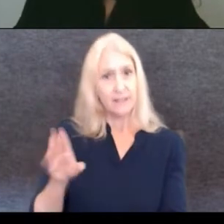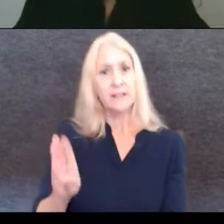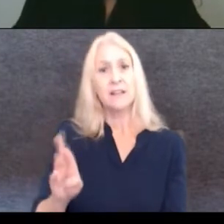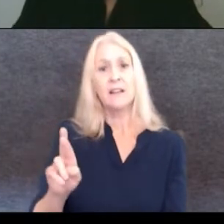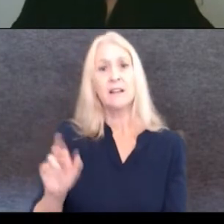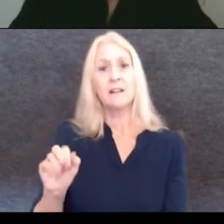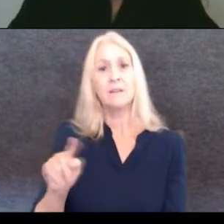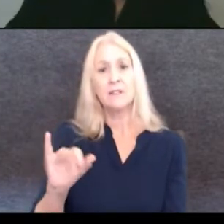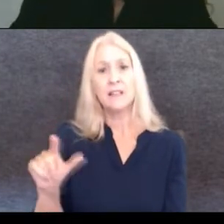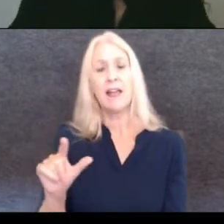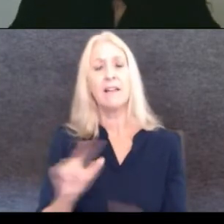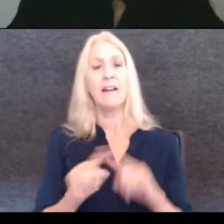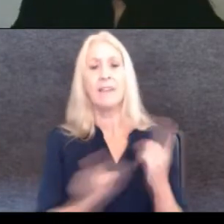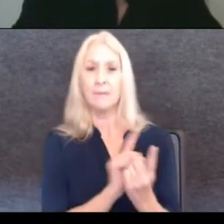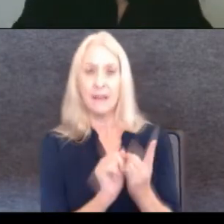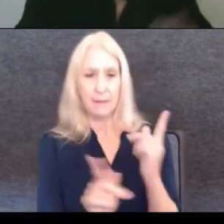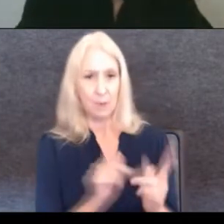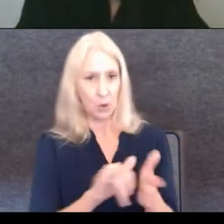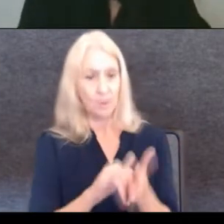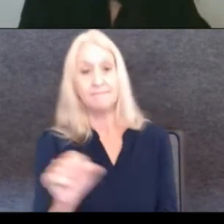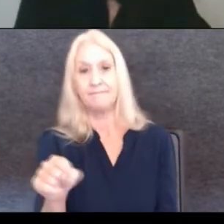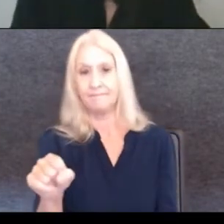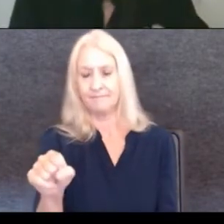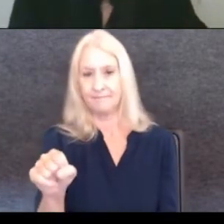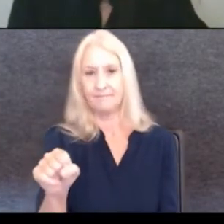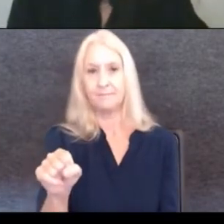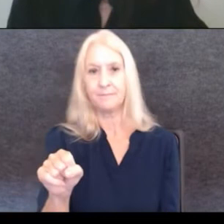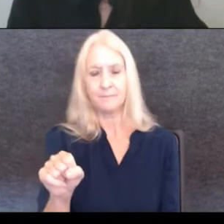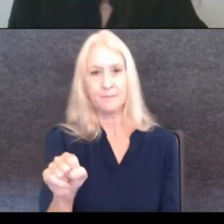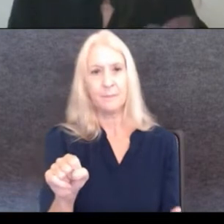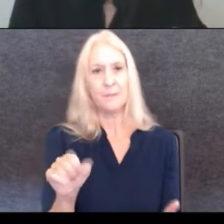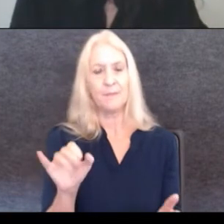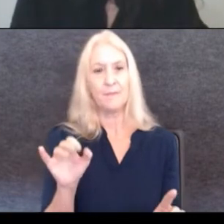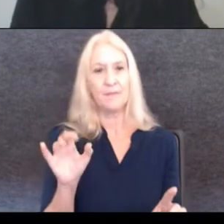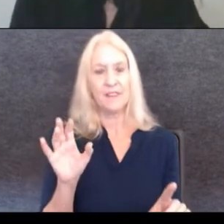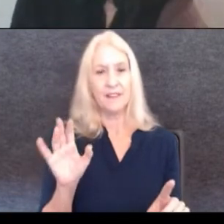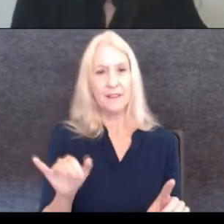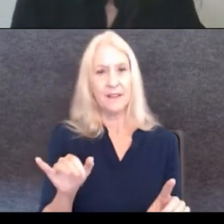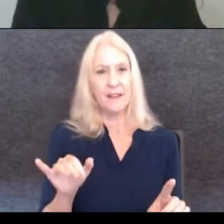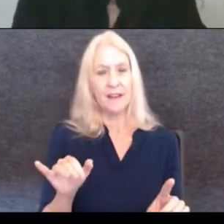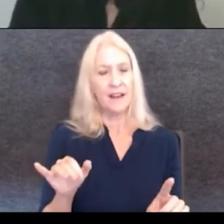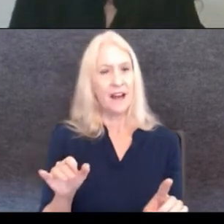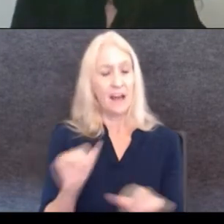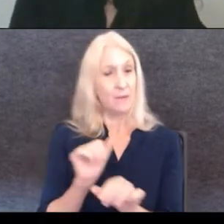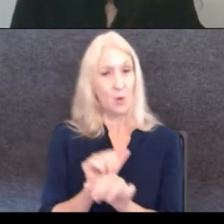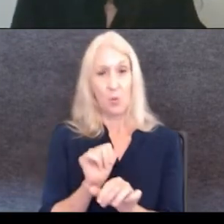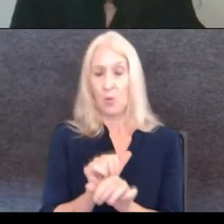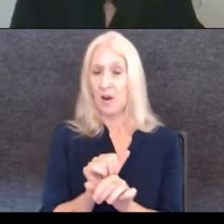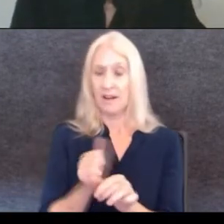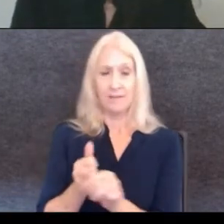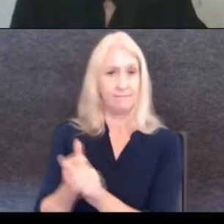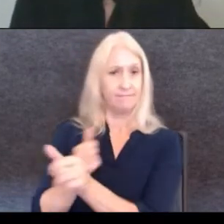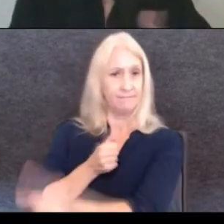people in New York? Yeah, actually, I realized that I've been working remotely since the beginning of my